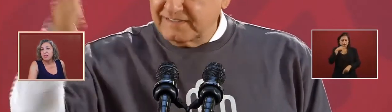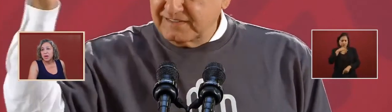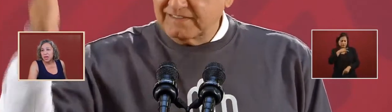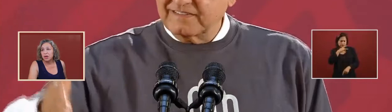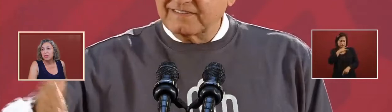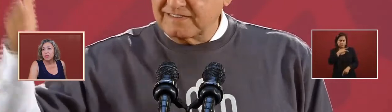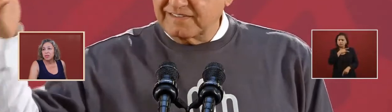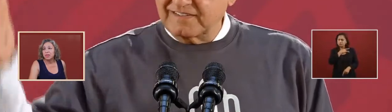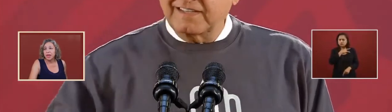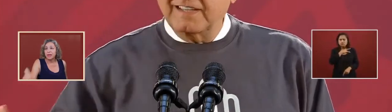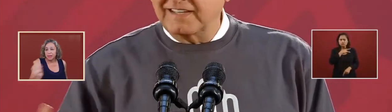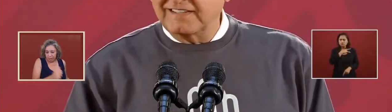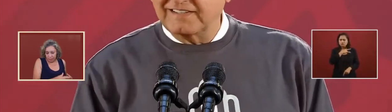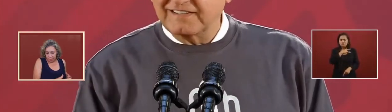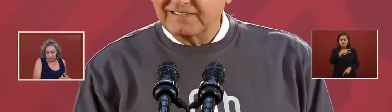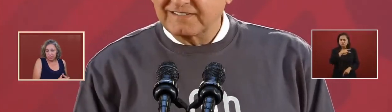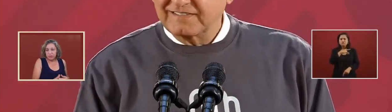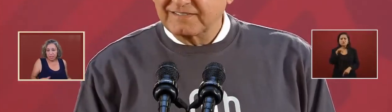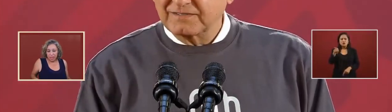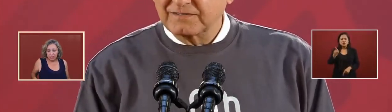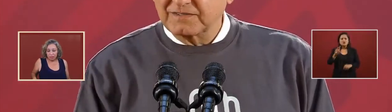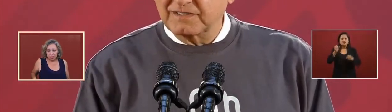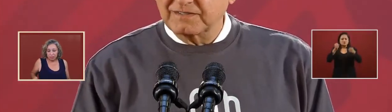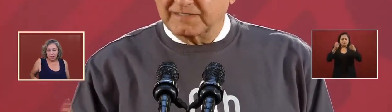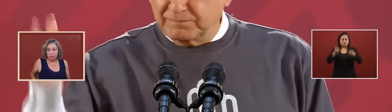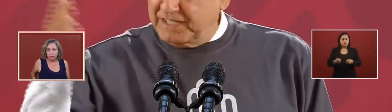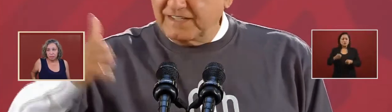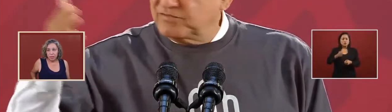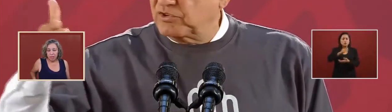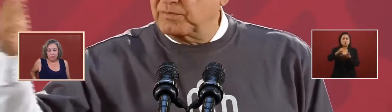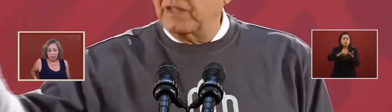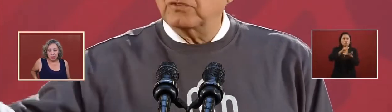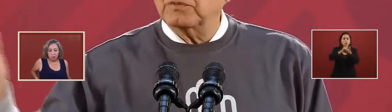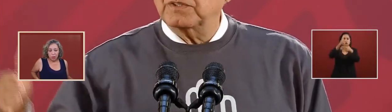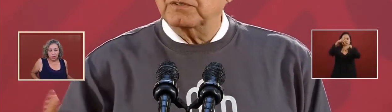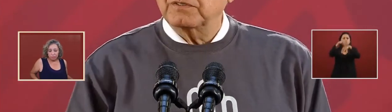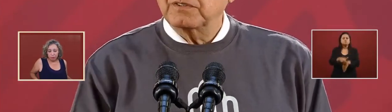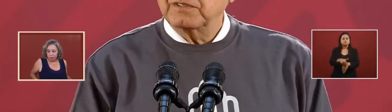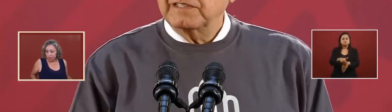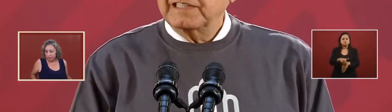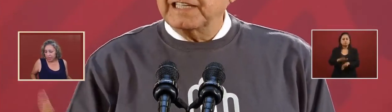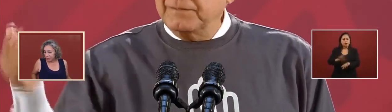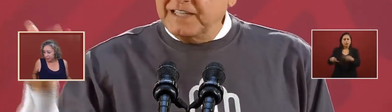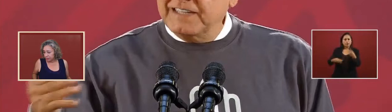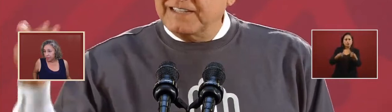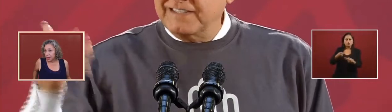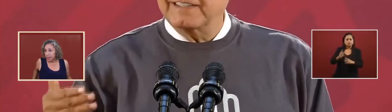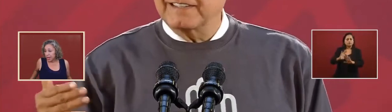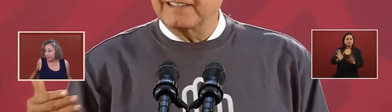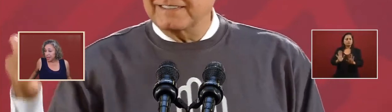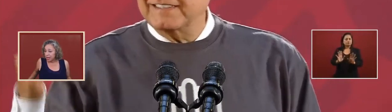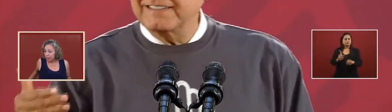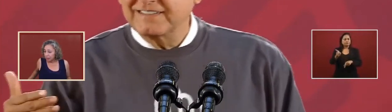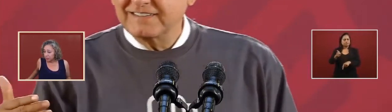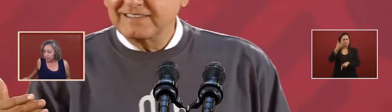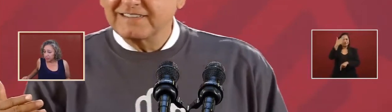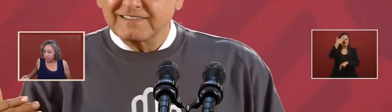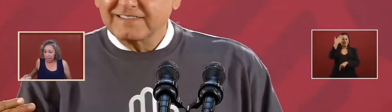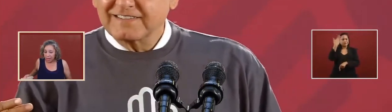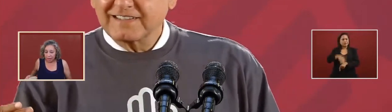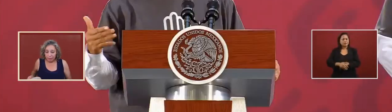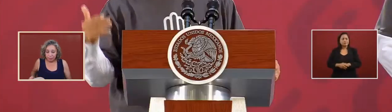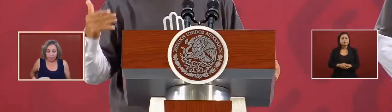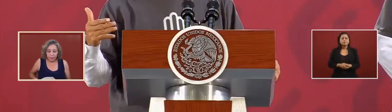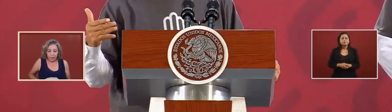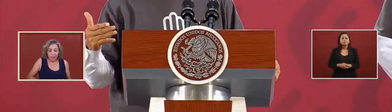they already know that there is legal they are well informed of that and they come to